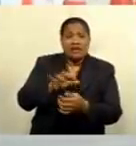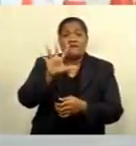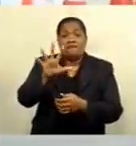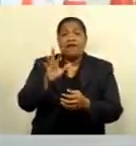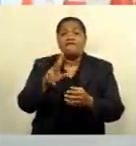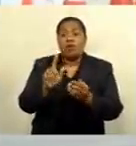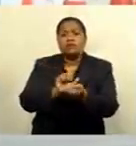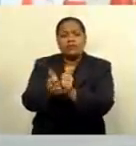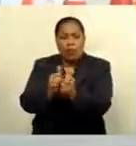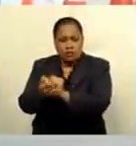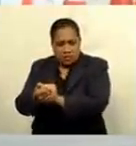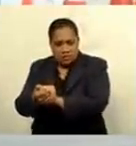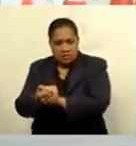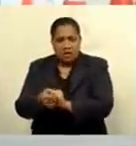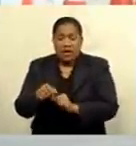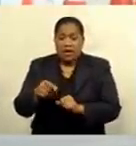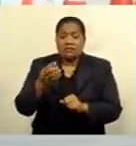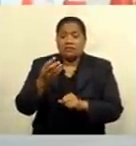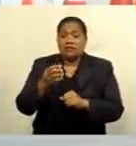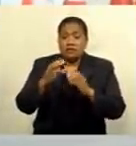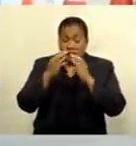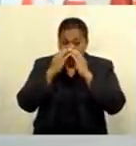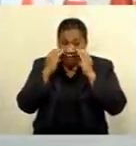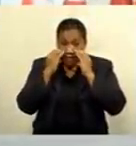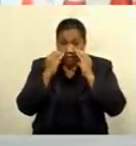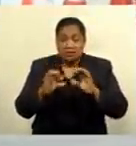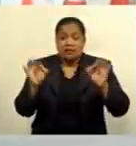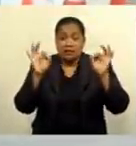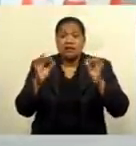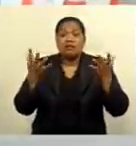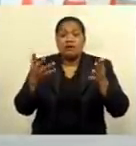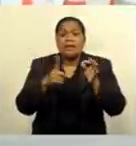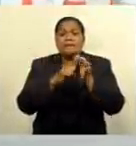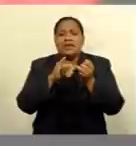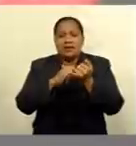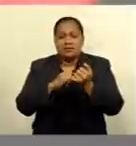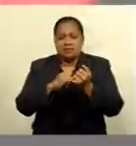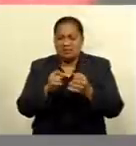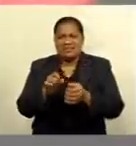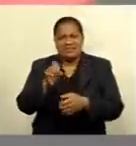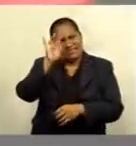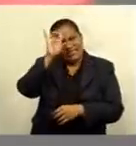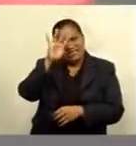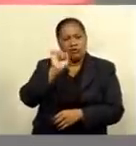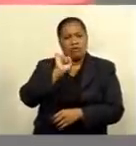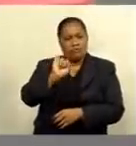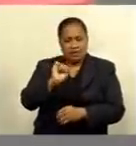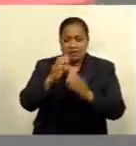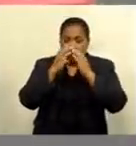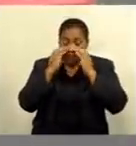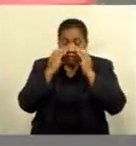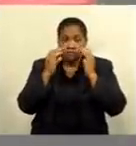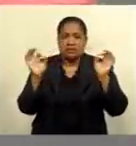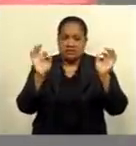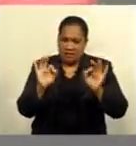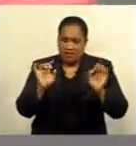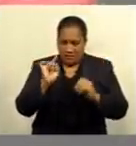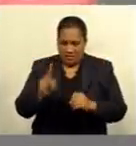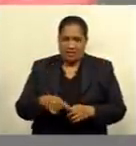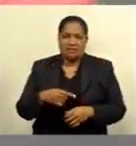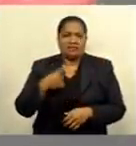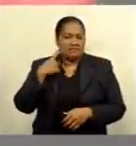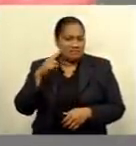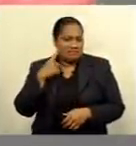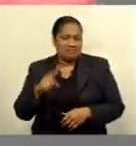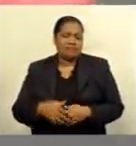Failure to comply with wearing of a mask in a public service vehicle recorded 10 reports. Failure to comply with orders pertaining